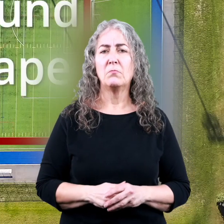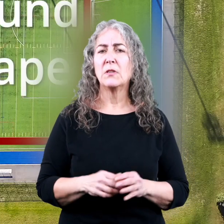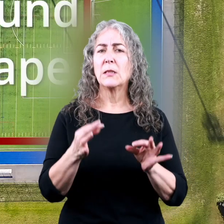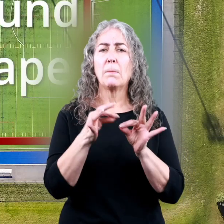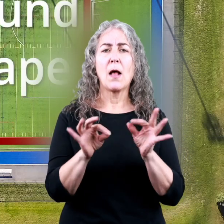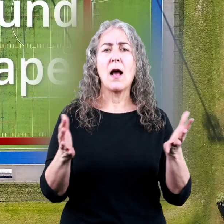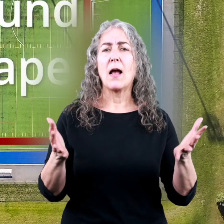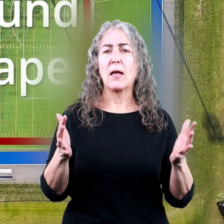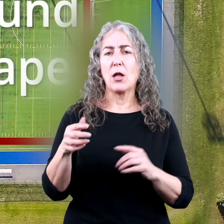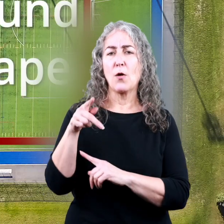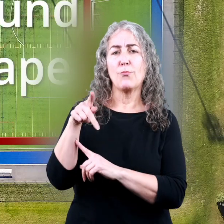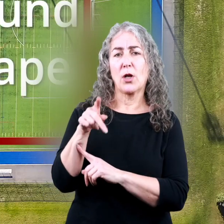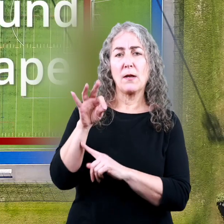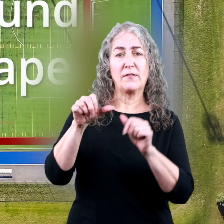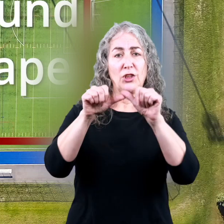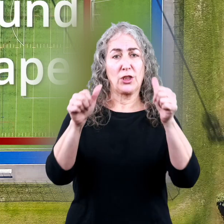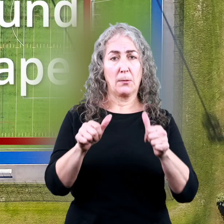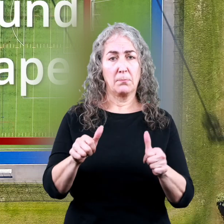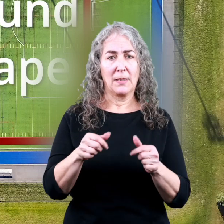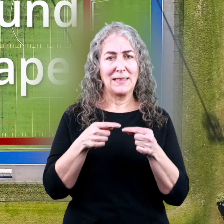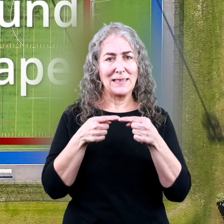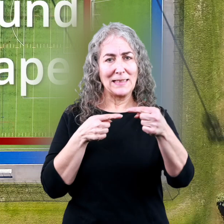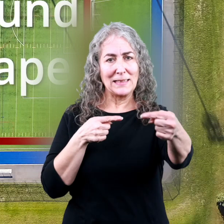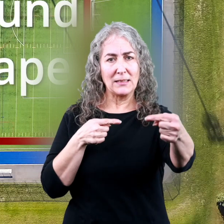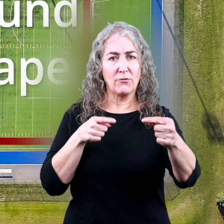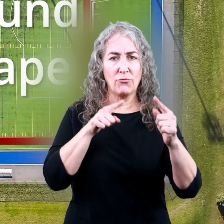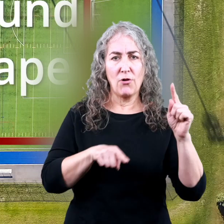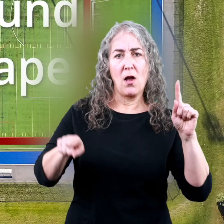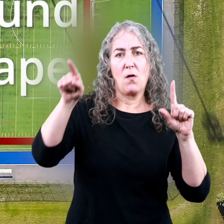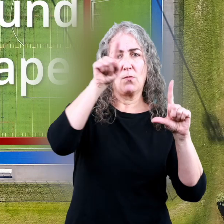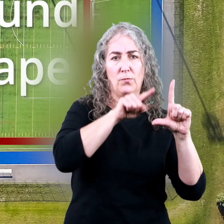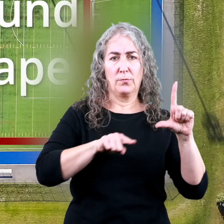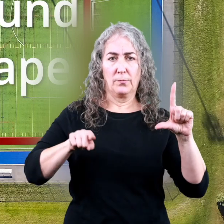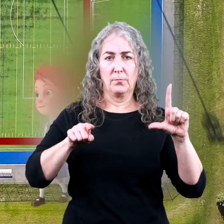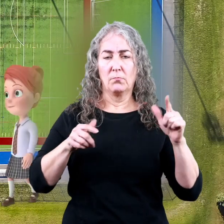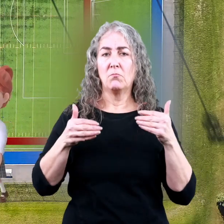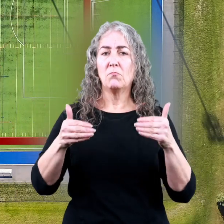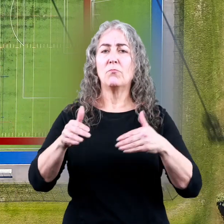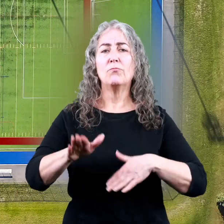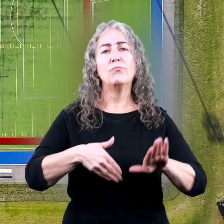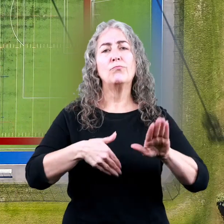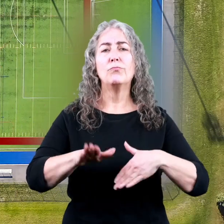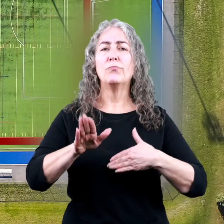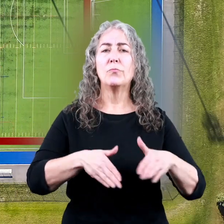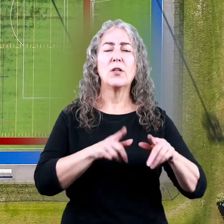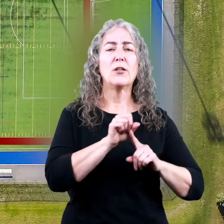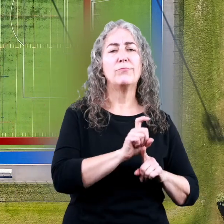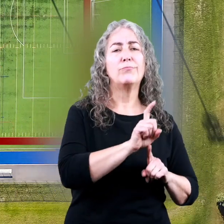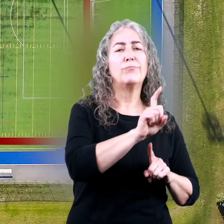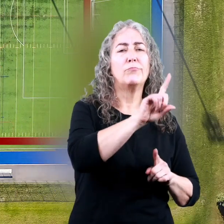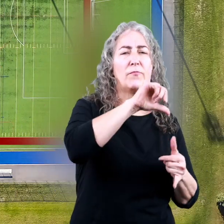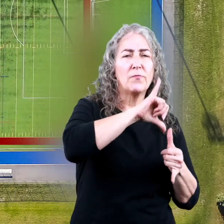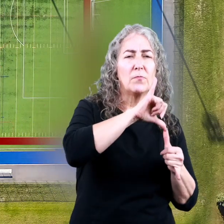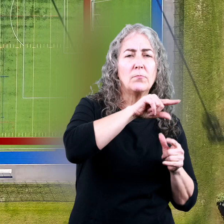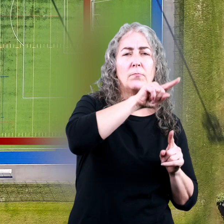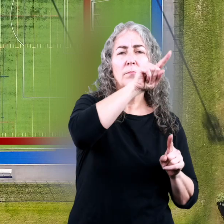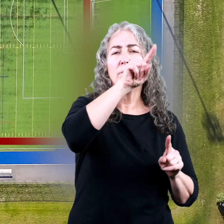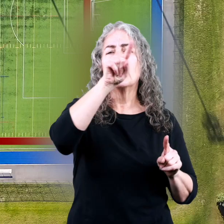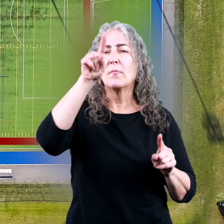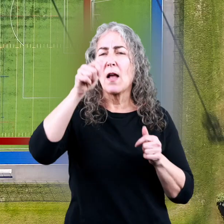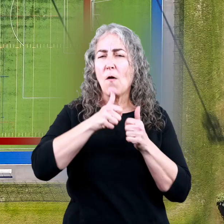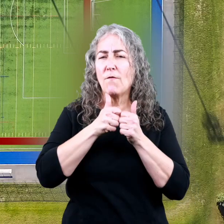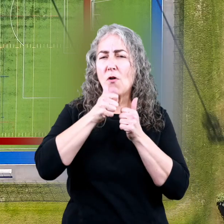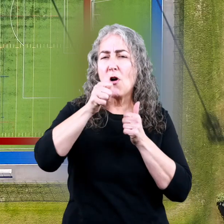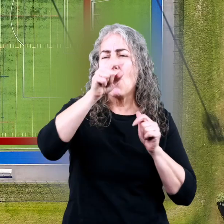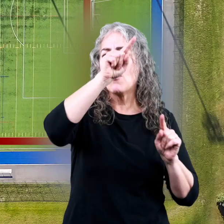Simply put, the perimeter of a shape is the distance around the edge of it. Walk along that red line, measure how far you've gone,